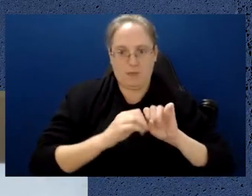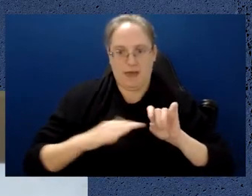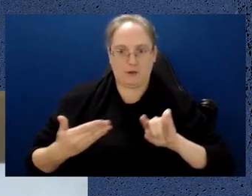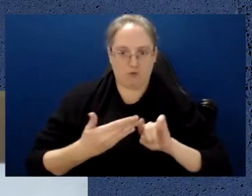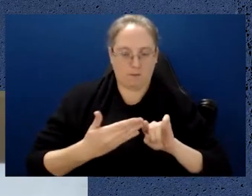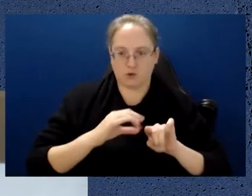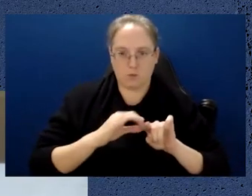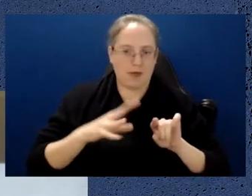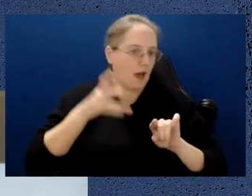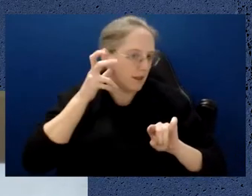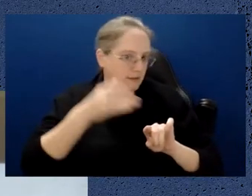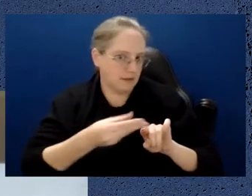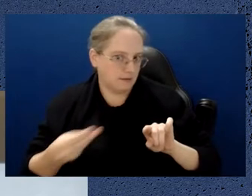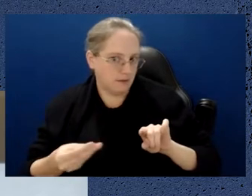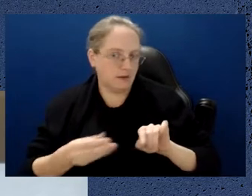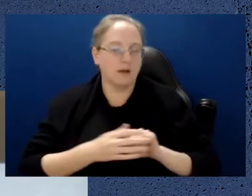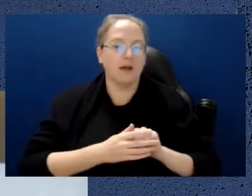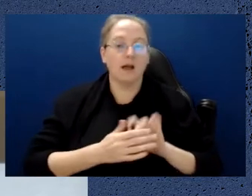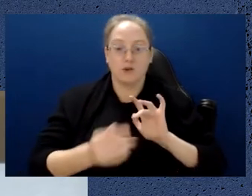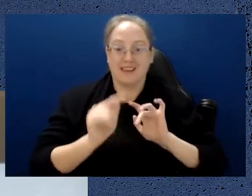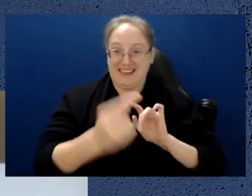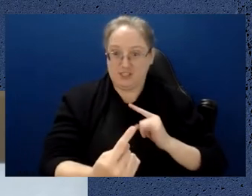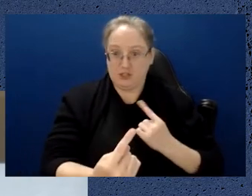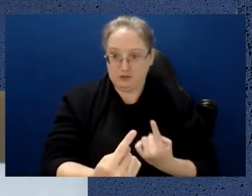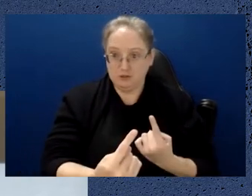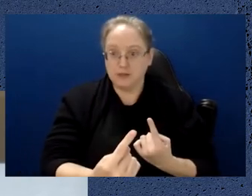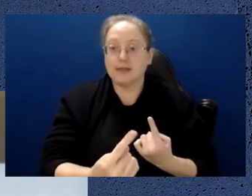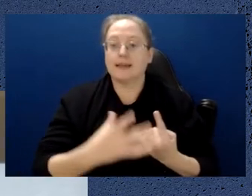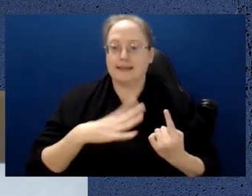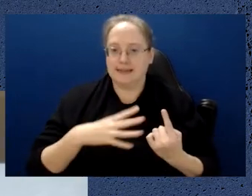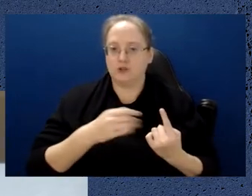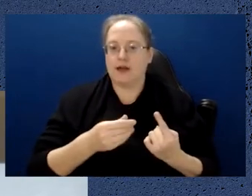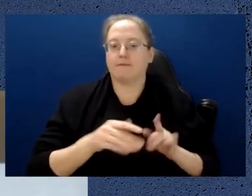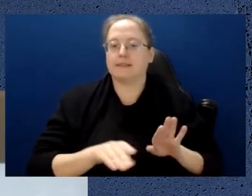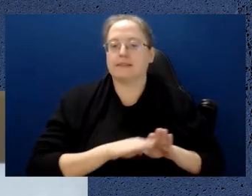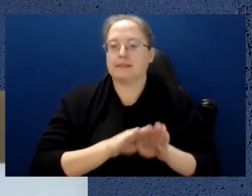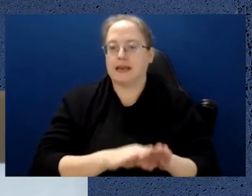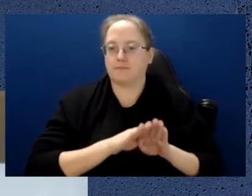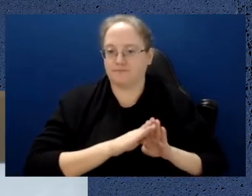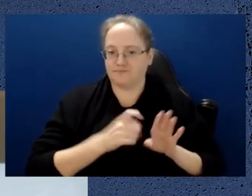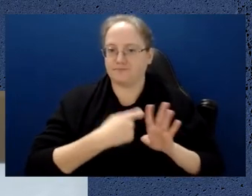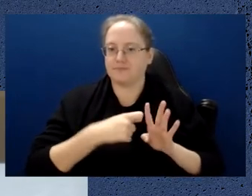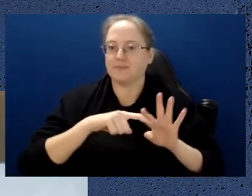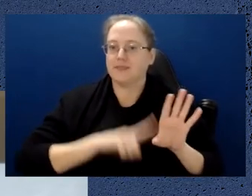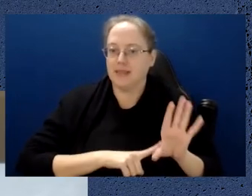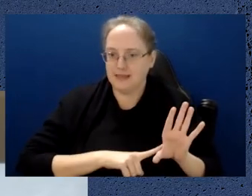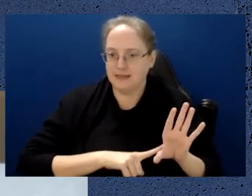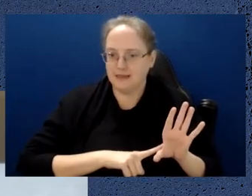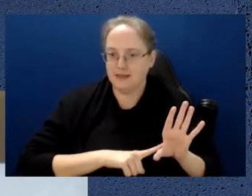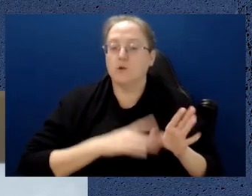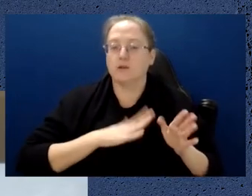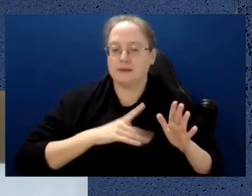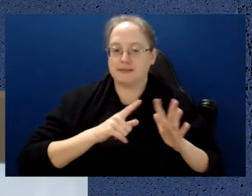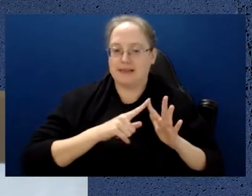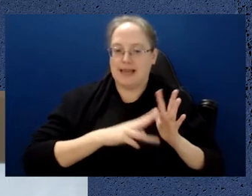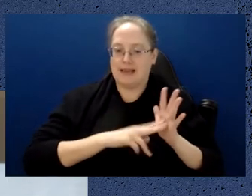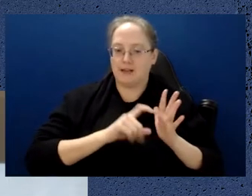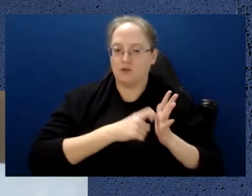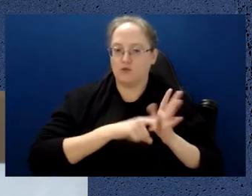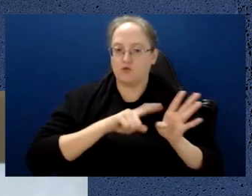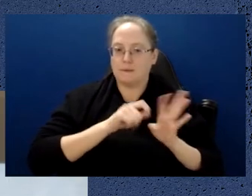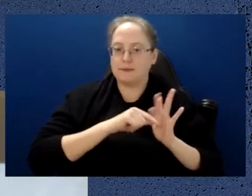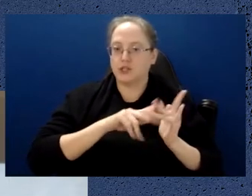two or many people who are communicating with each other need to share some kind of a secret key so that they can encrypt and then